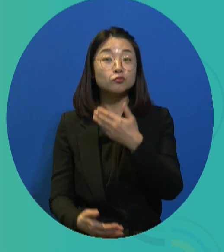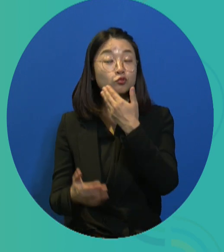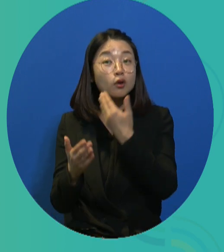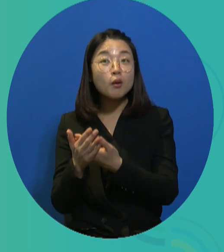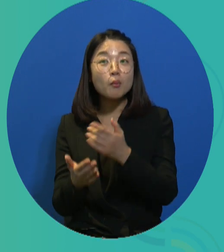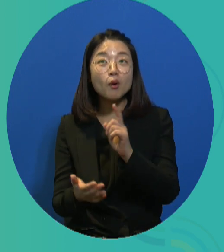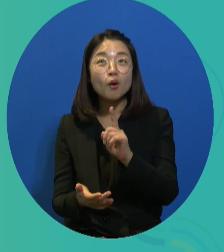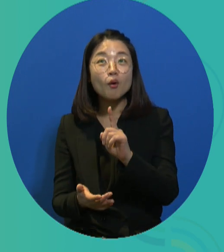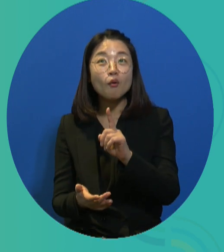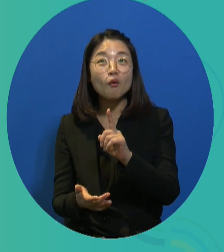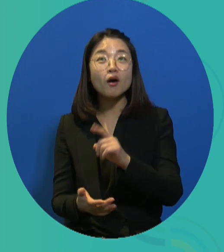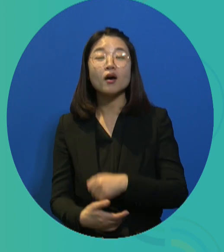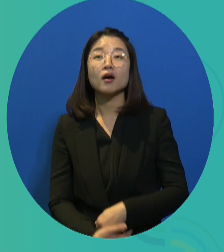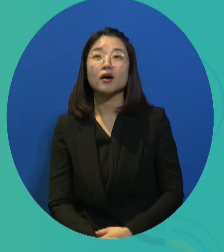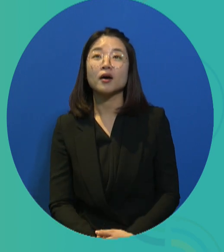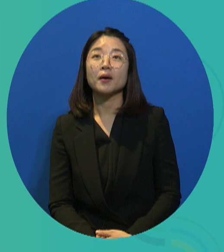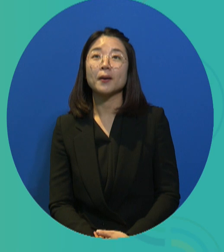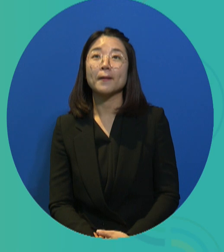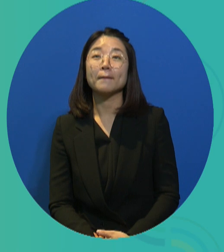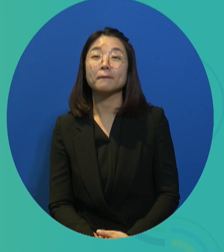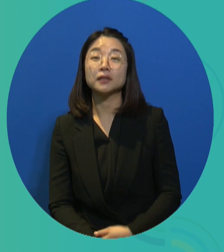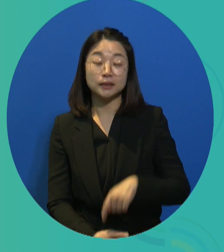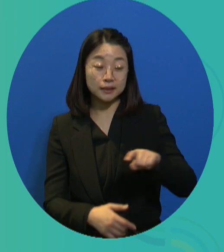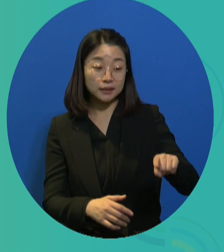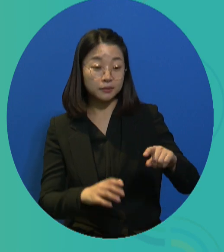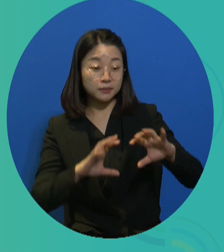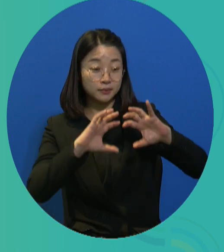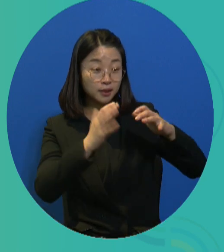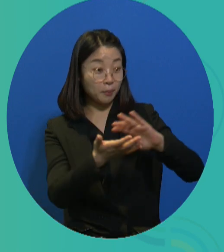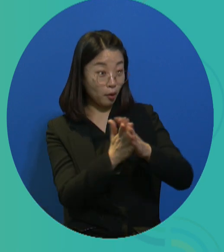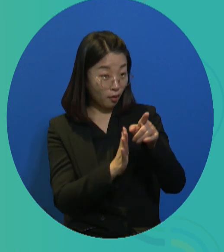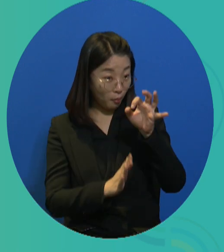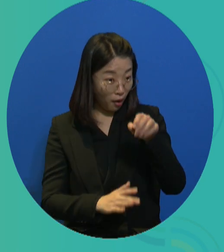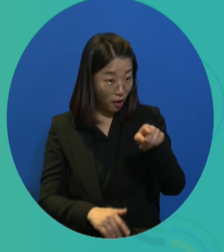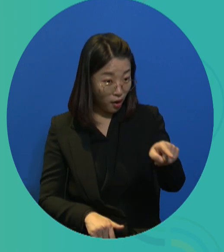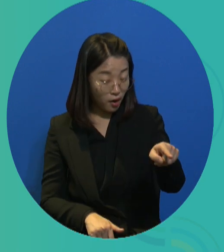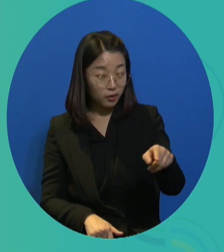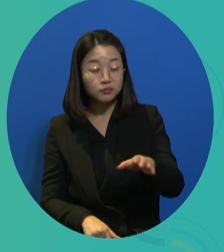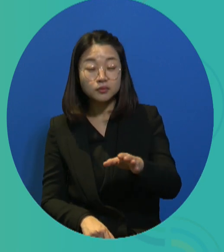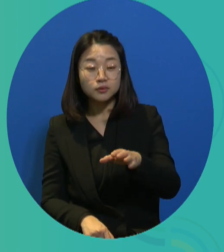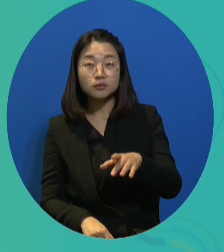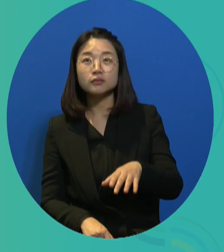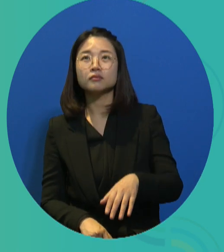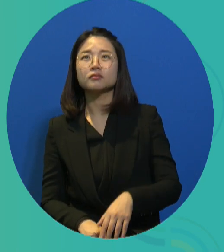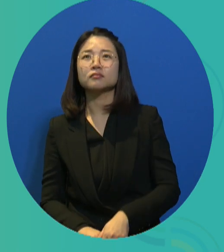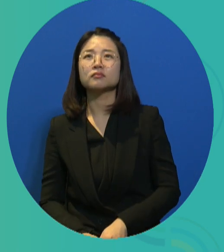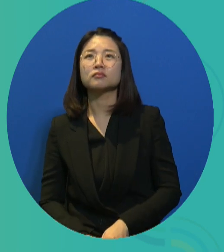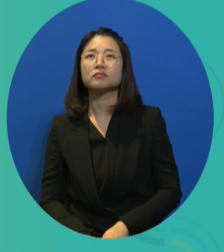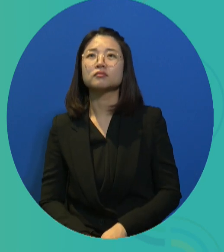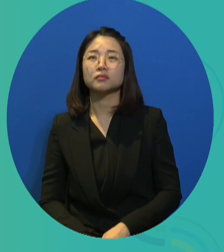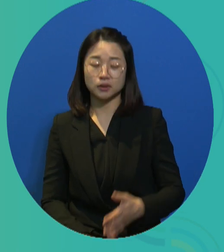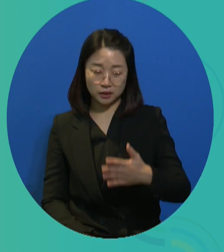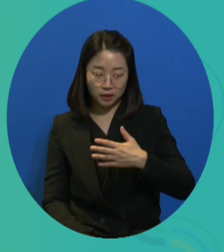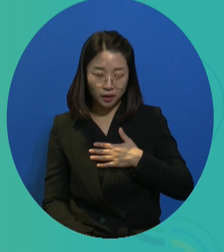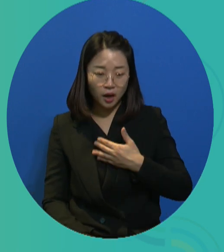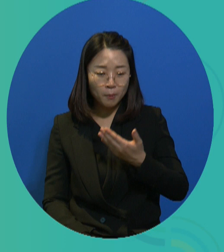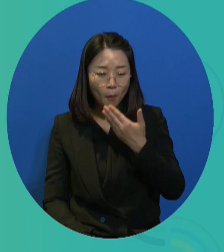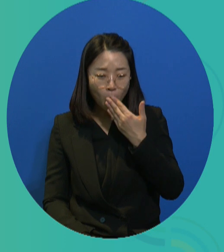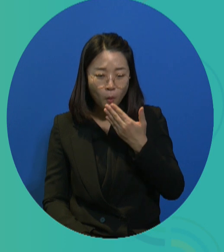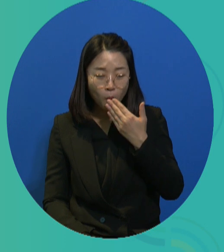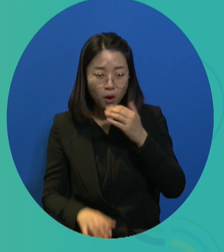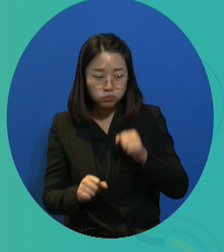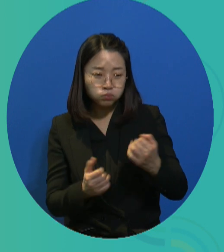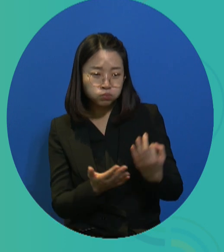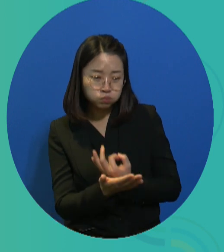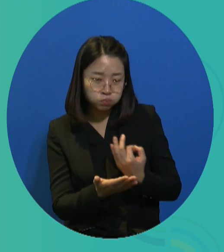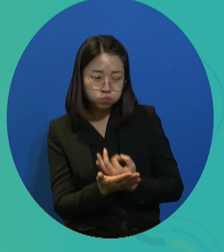compensated in our current market economy. So it's not something that I pulled out of thin air. However, the fourth industrial revolution,